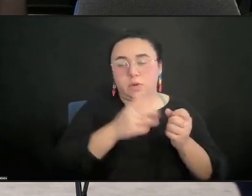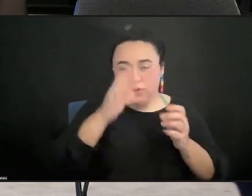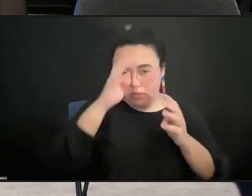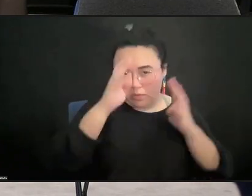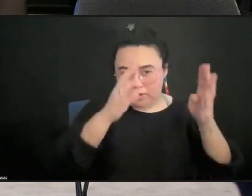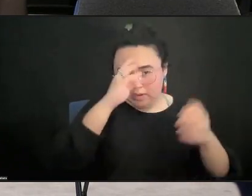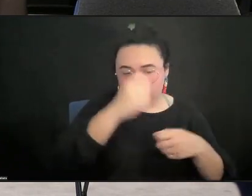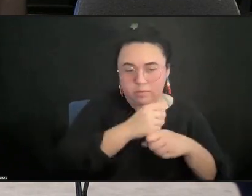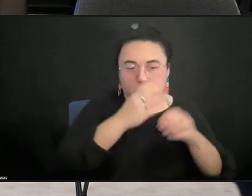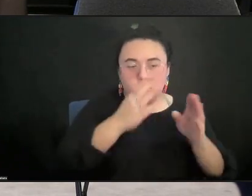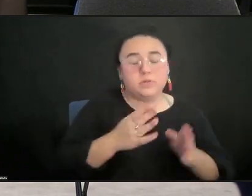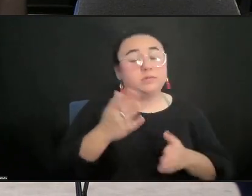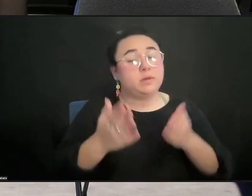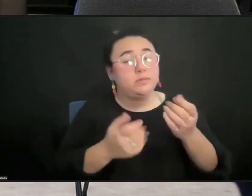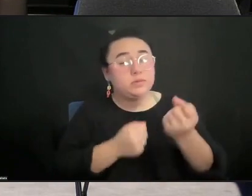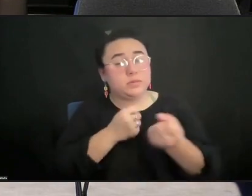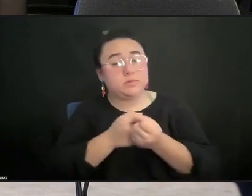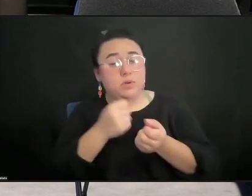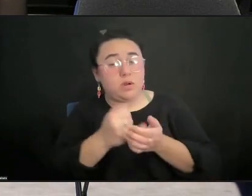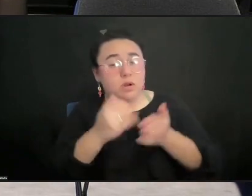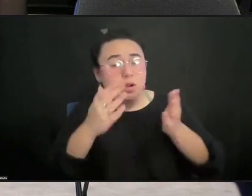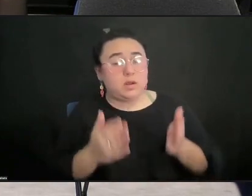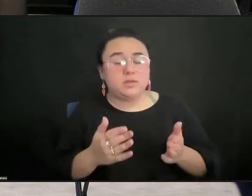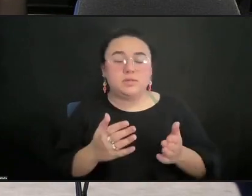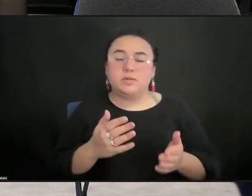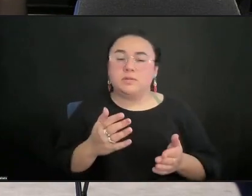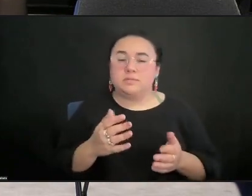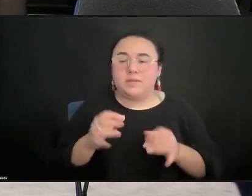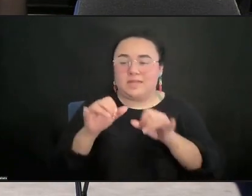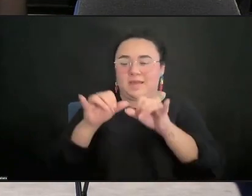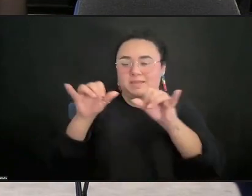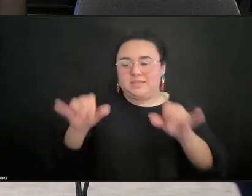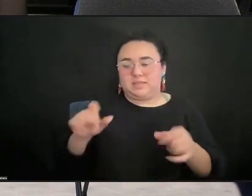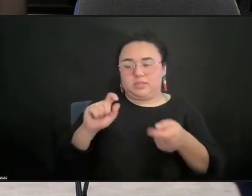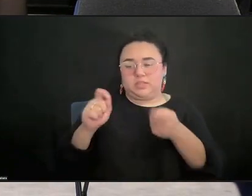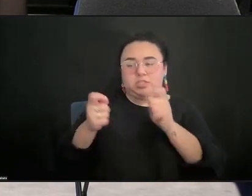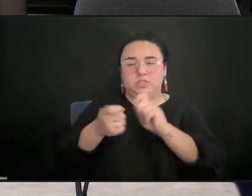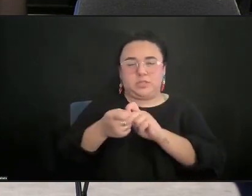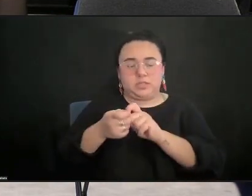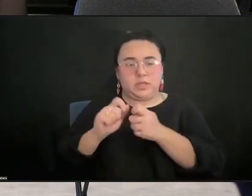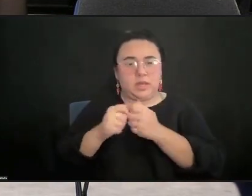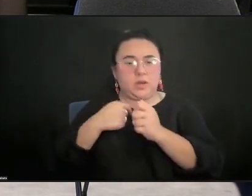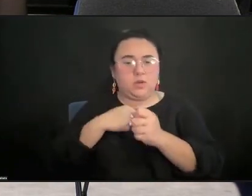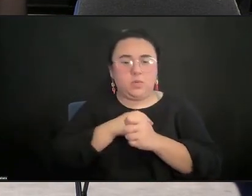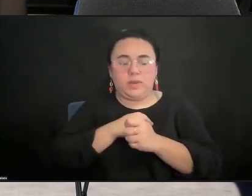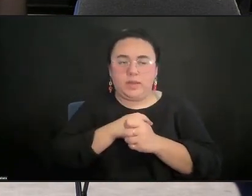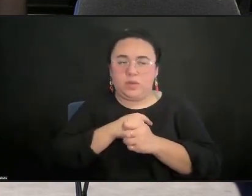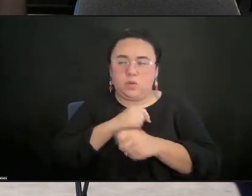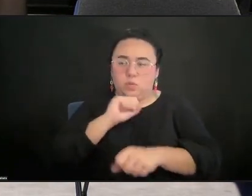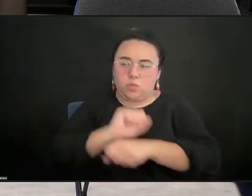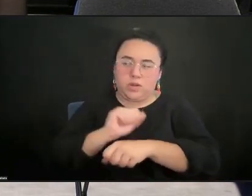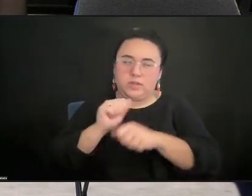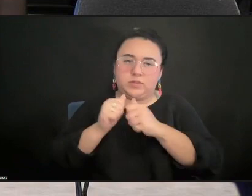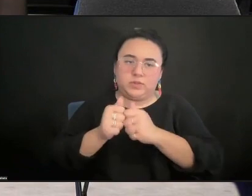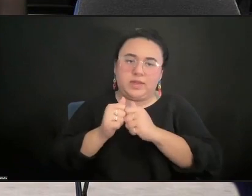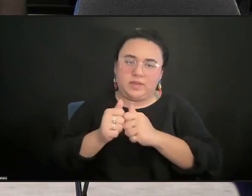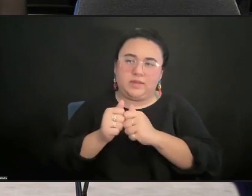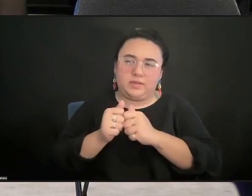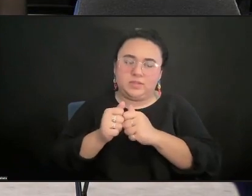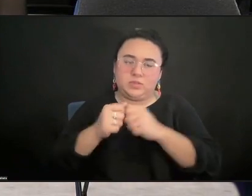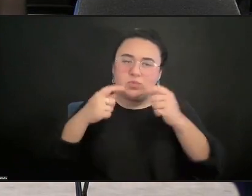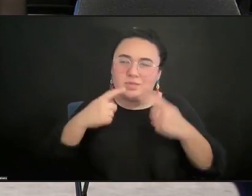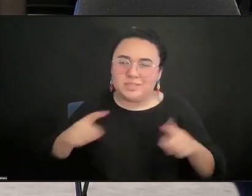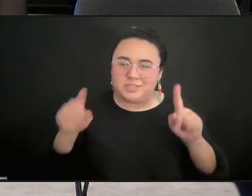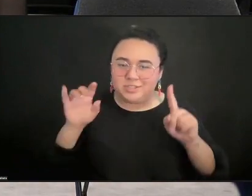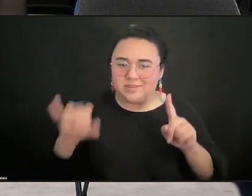you know, the systemic change that we want to see, how are we all pulling together to be able to do that, I think is really important.